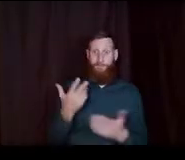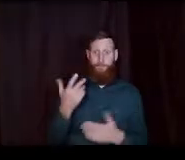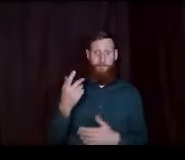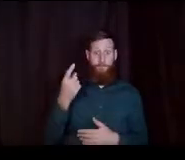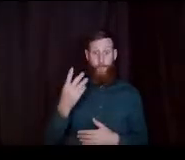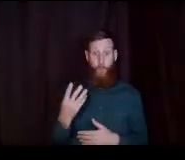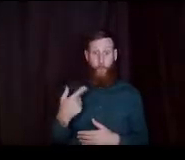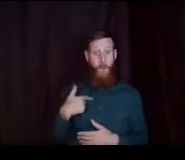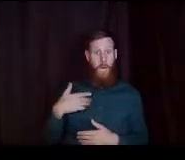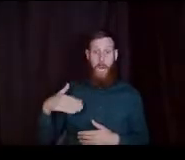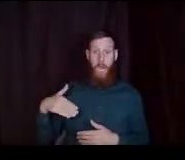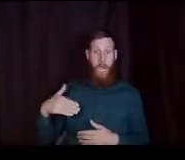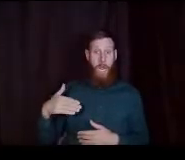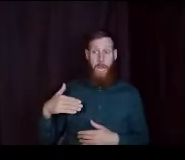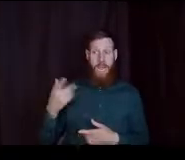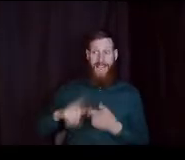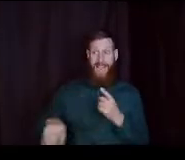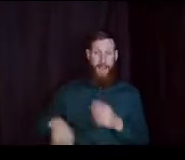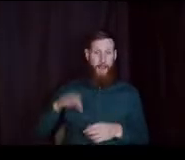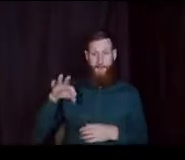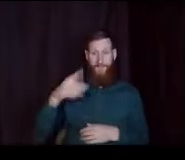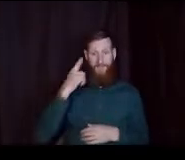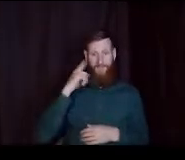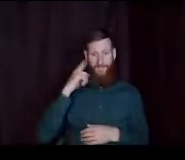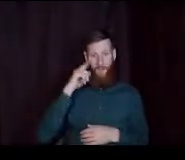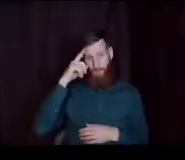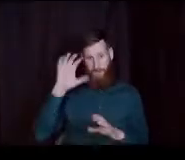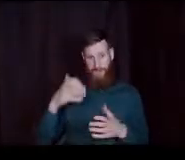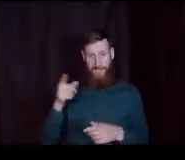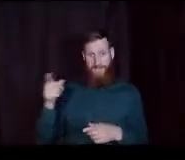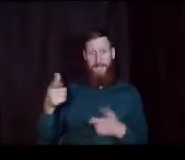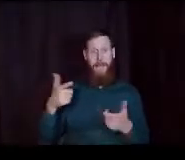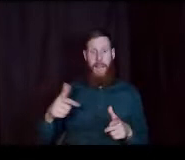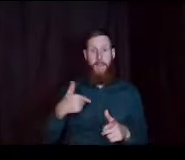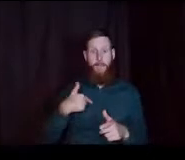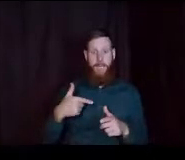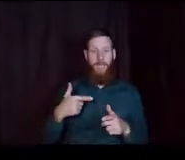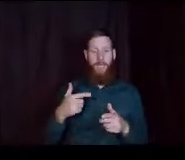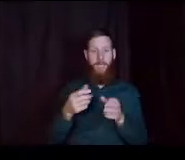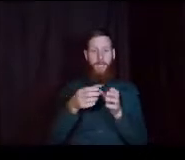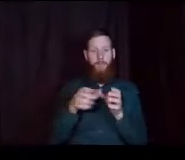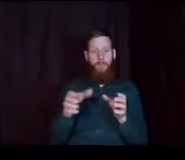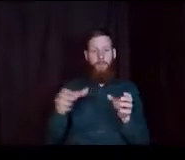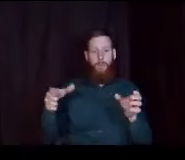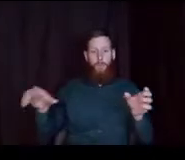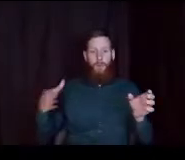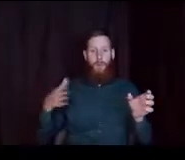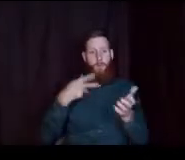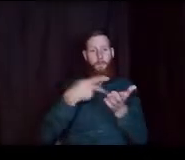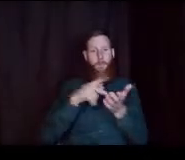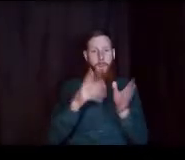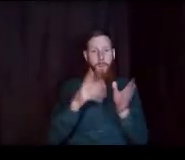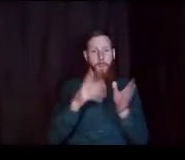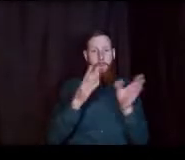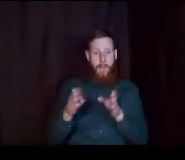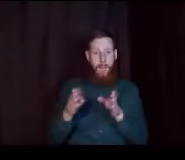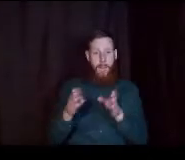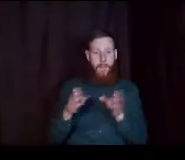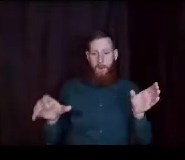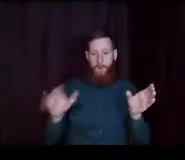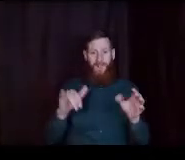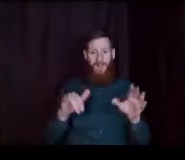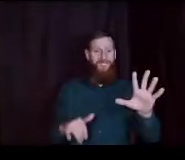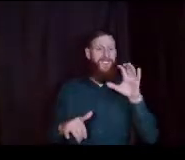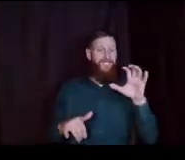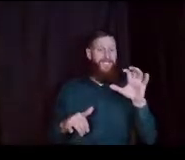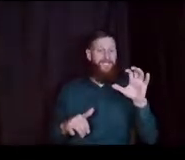for like a summer class where they let me break my payment down into four payments which was totally doable i couldn't pay the 500 up front